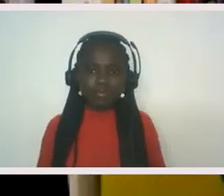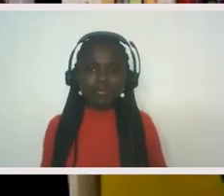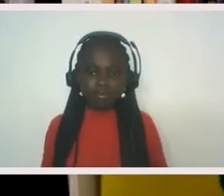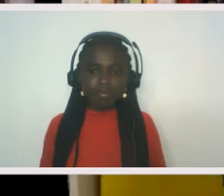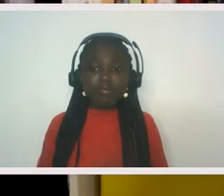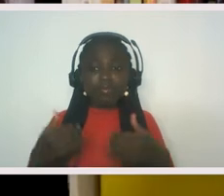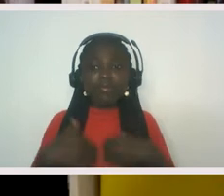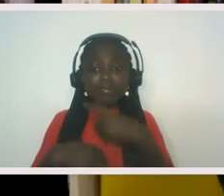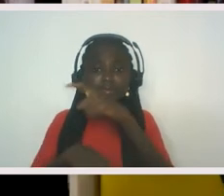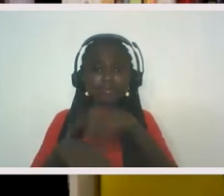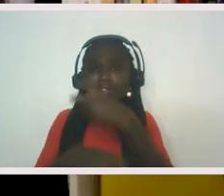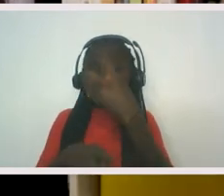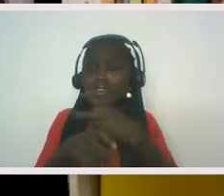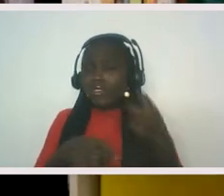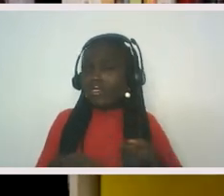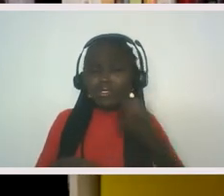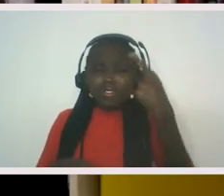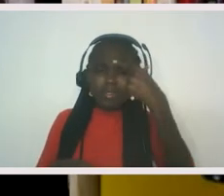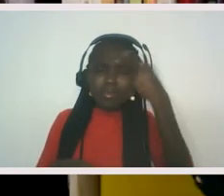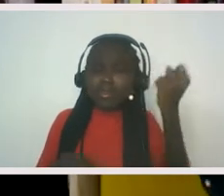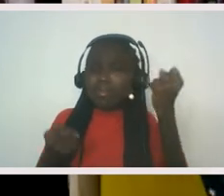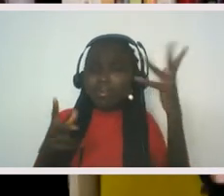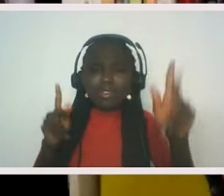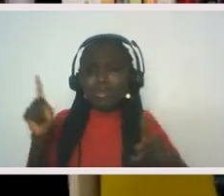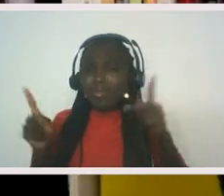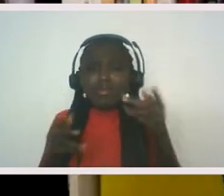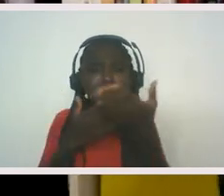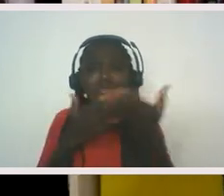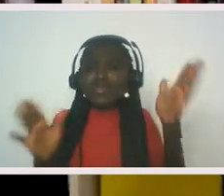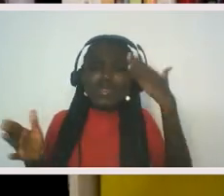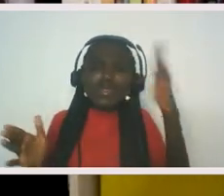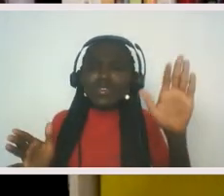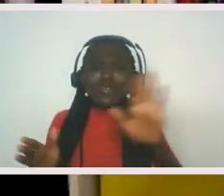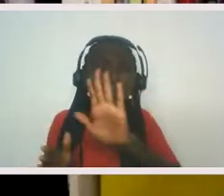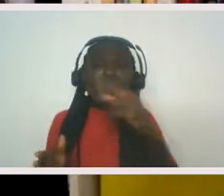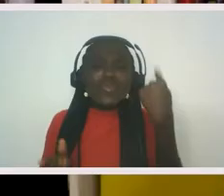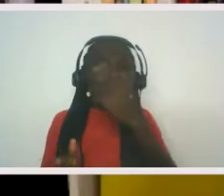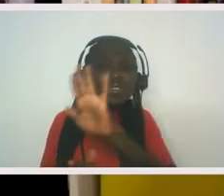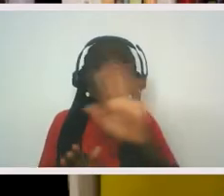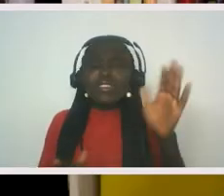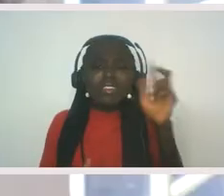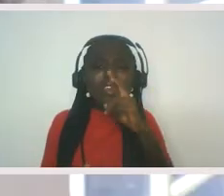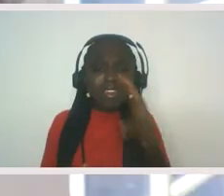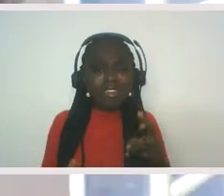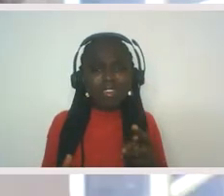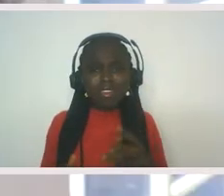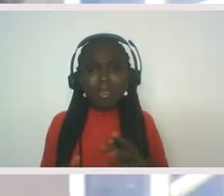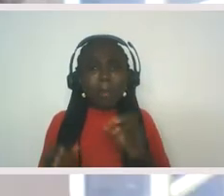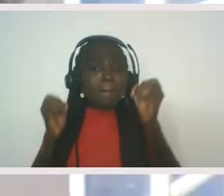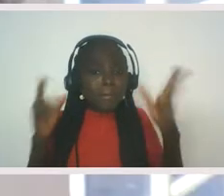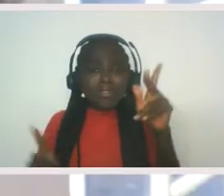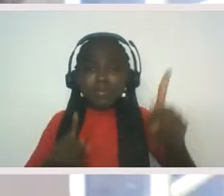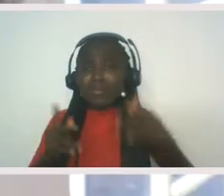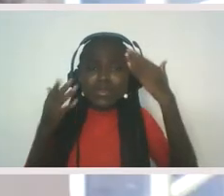times where it's hard to understand because most folks don't know who they are or where they come from. You can't